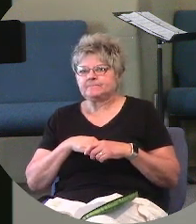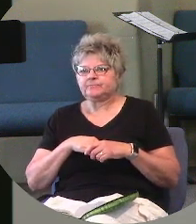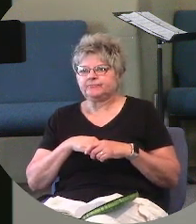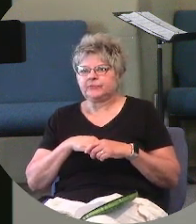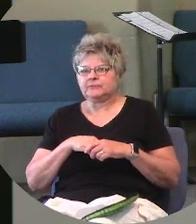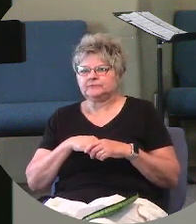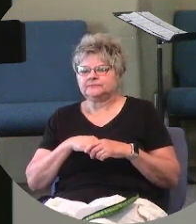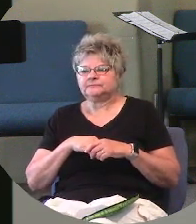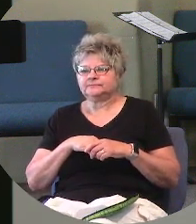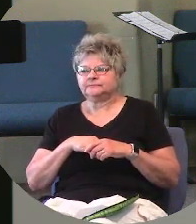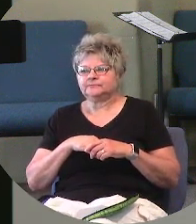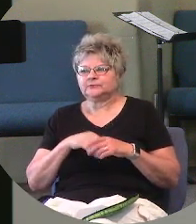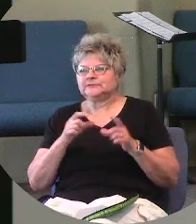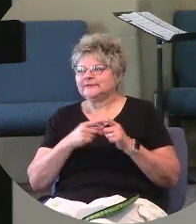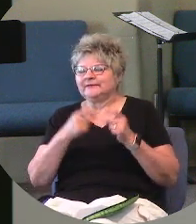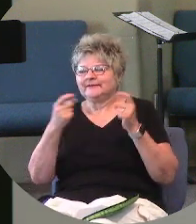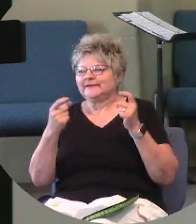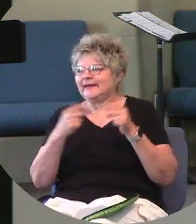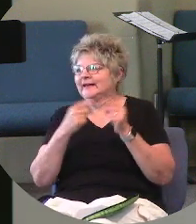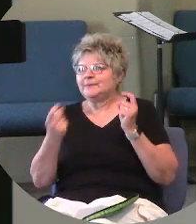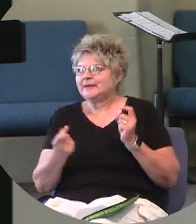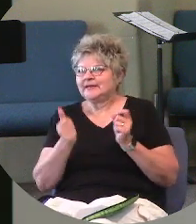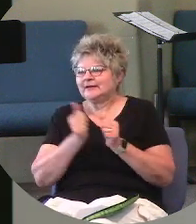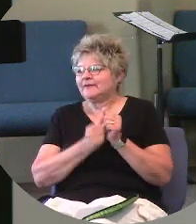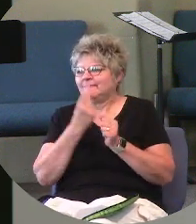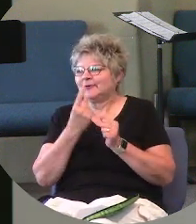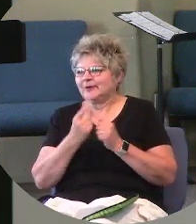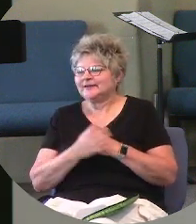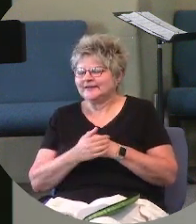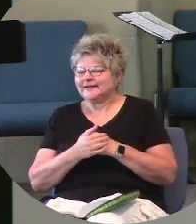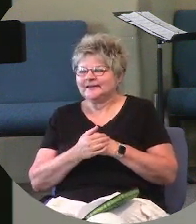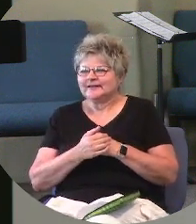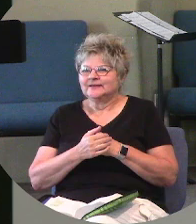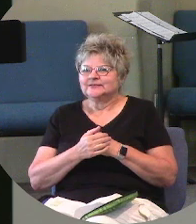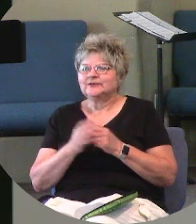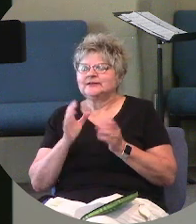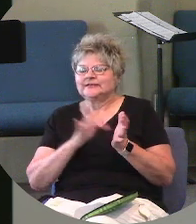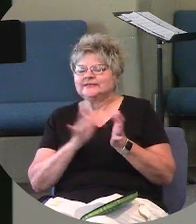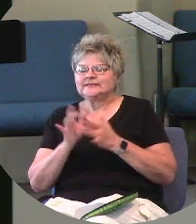interacts with her when it was not the common practice.